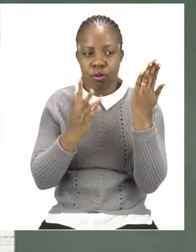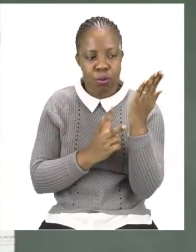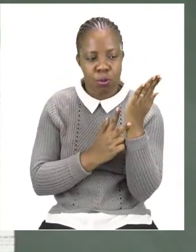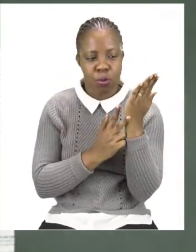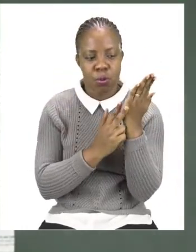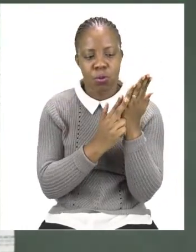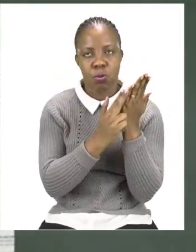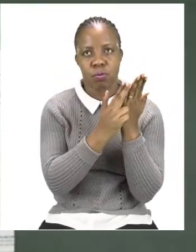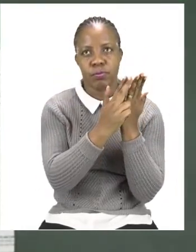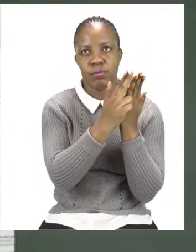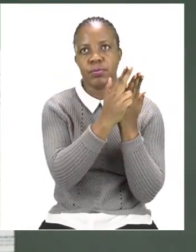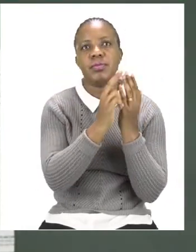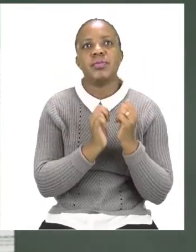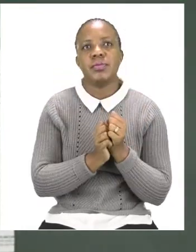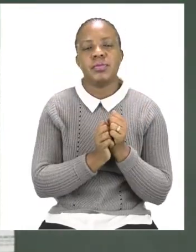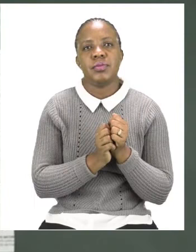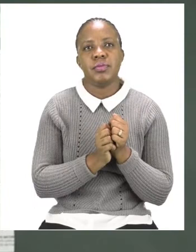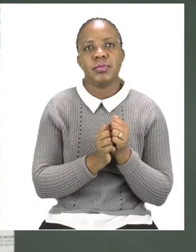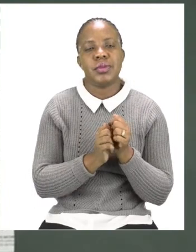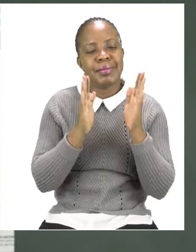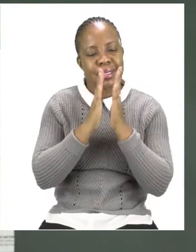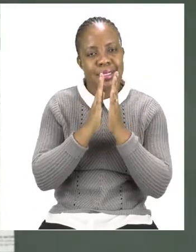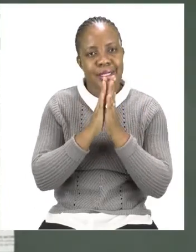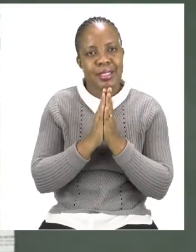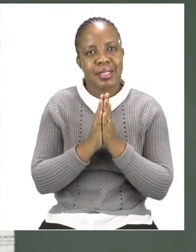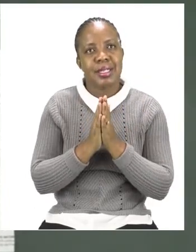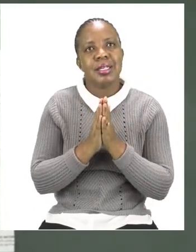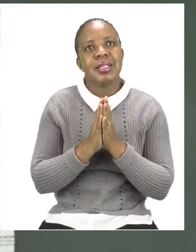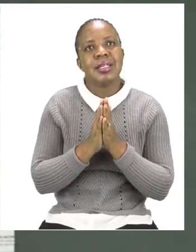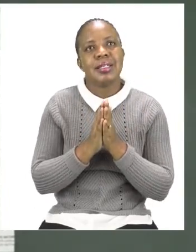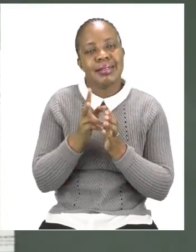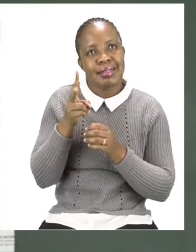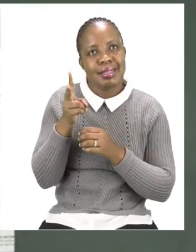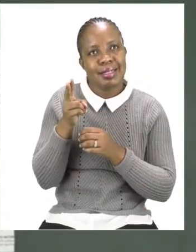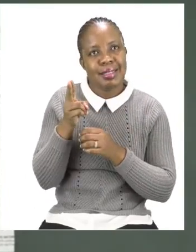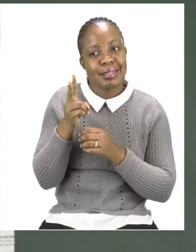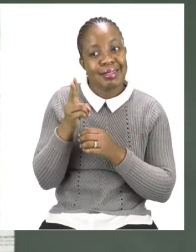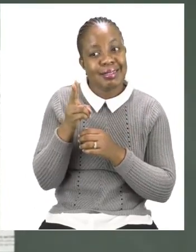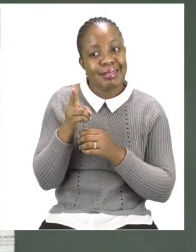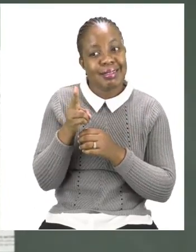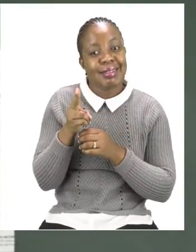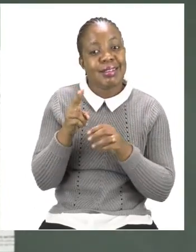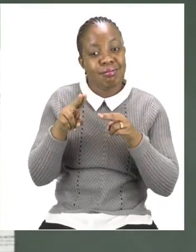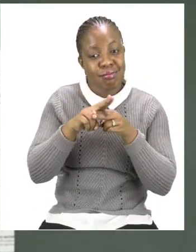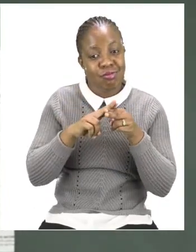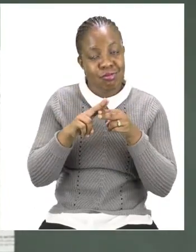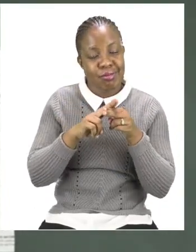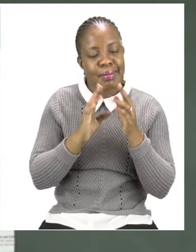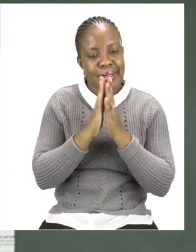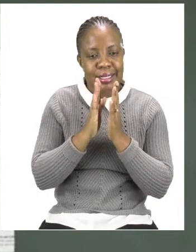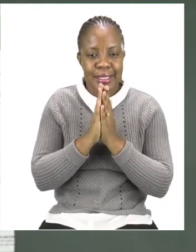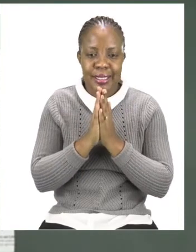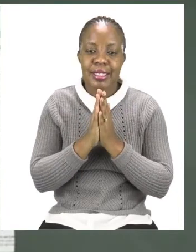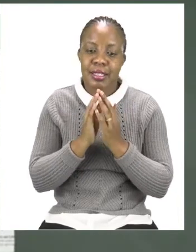holding a pair of scissors, boys and girls, please make sure that you have an adult with you so that you do